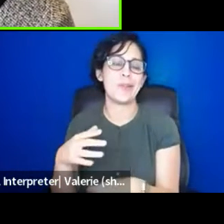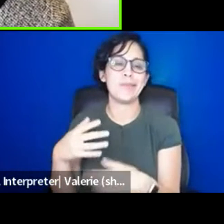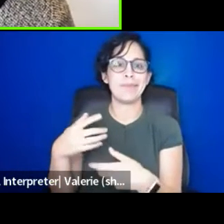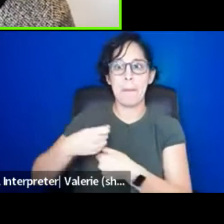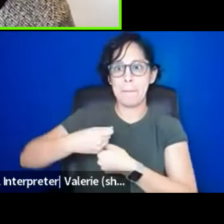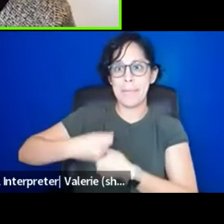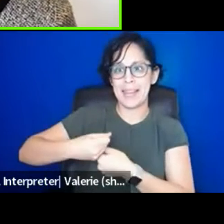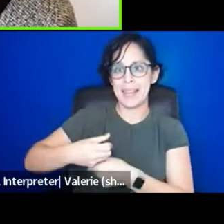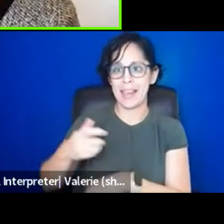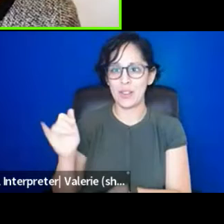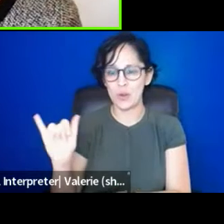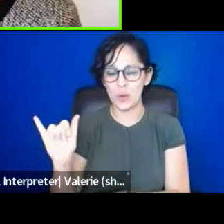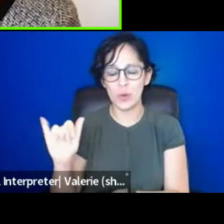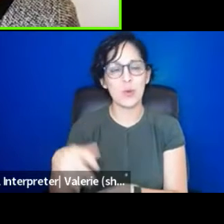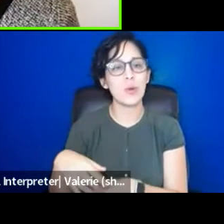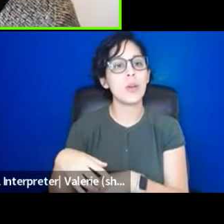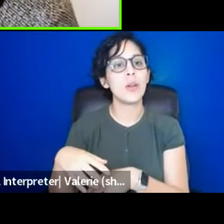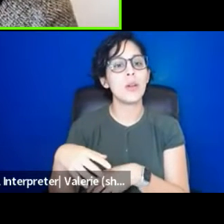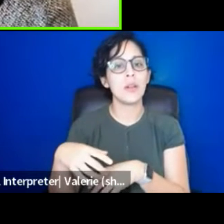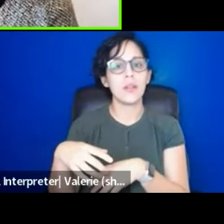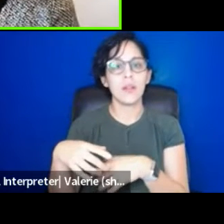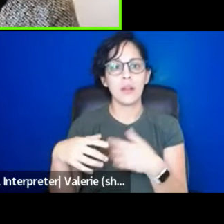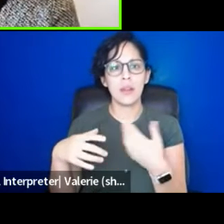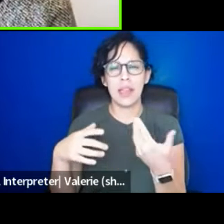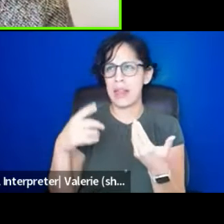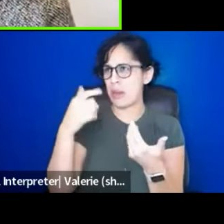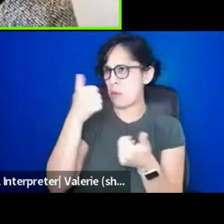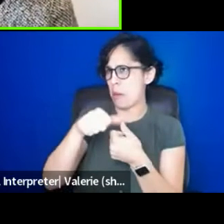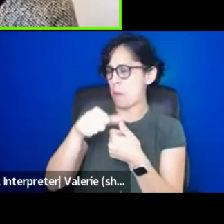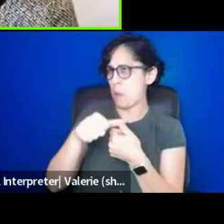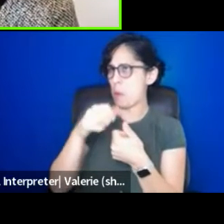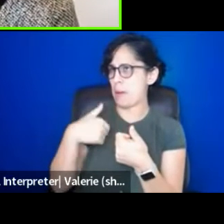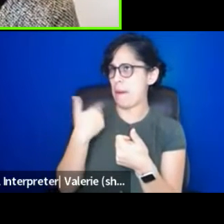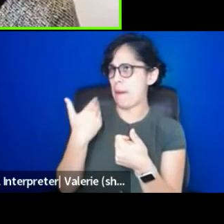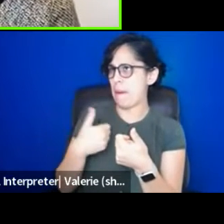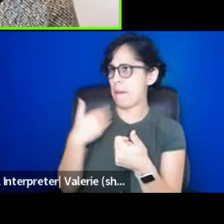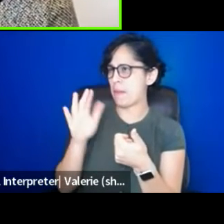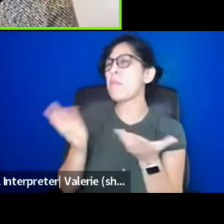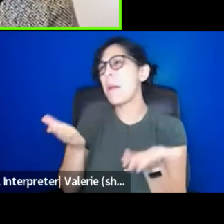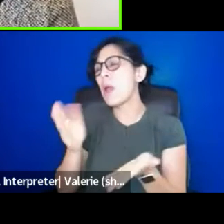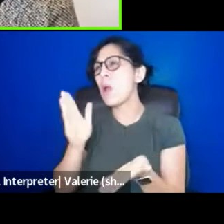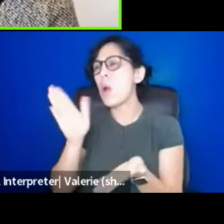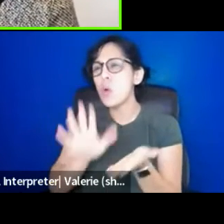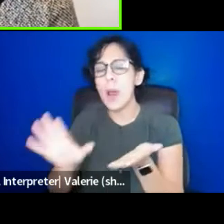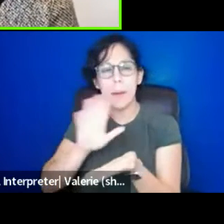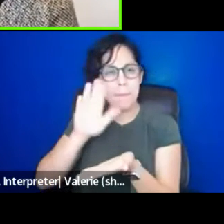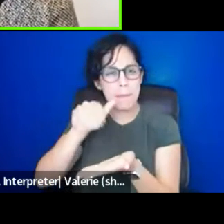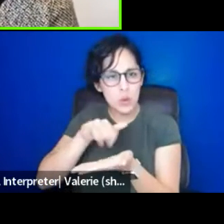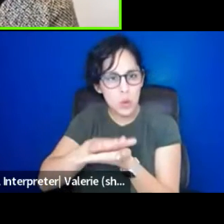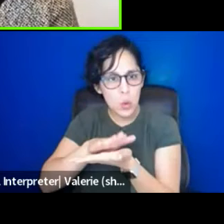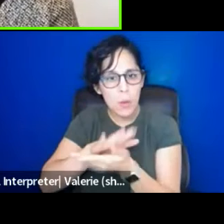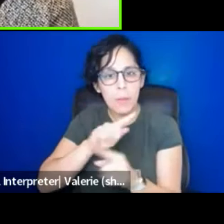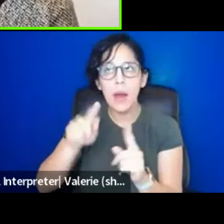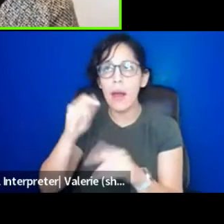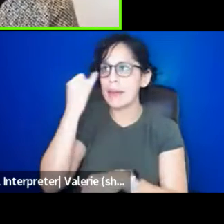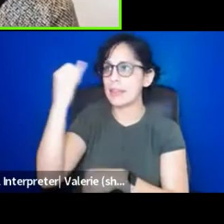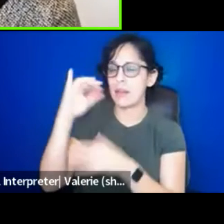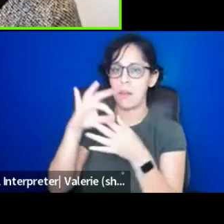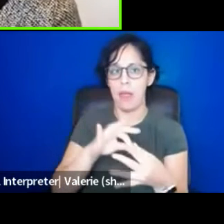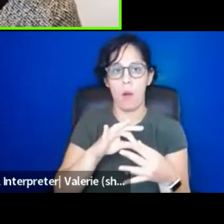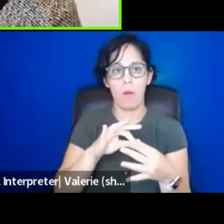And I, you know, early on the, maybe more around middle school, but the idea that the, the fair labor